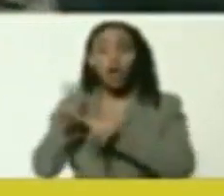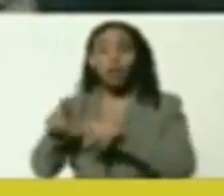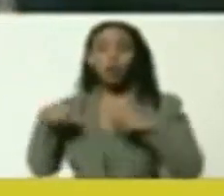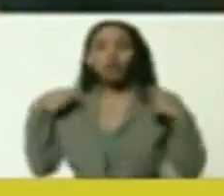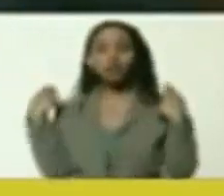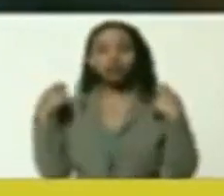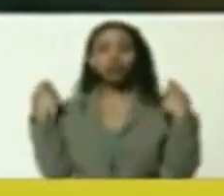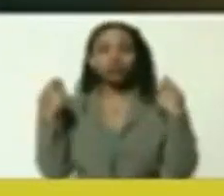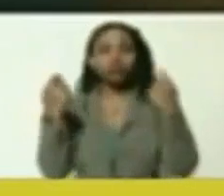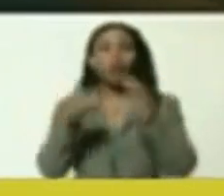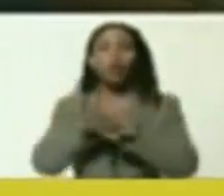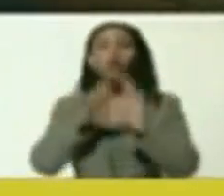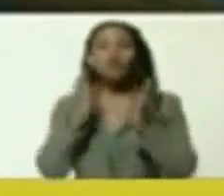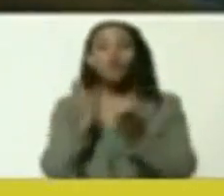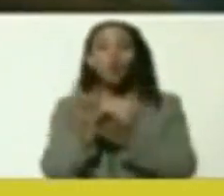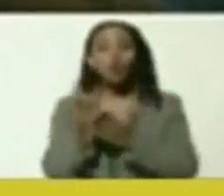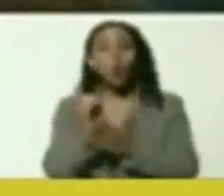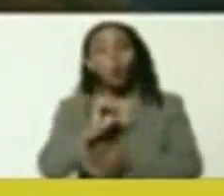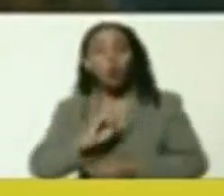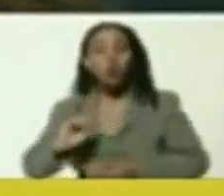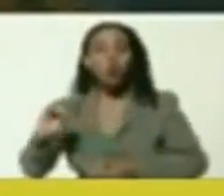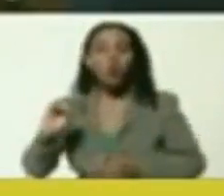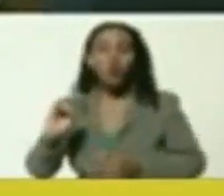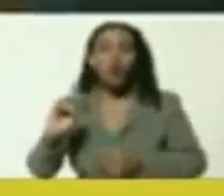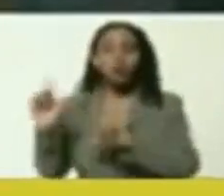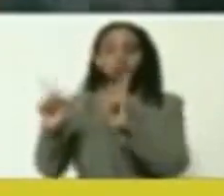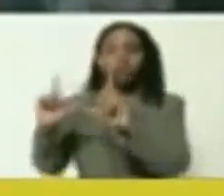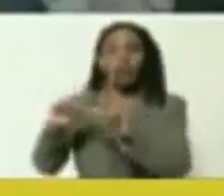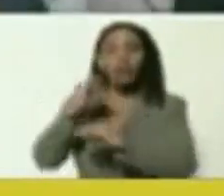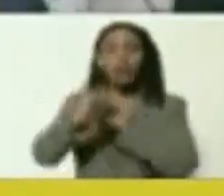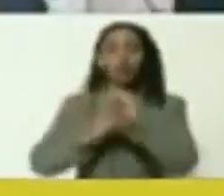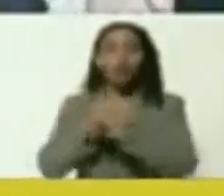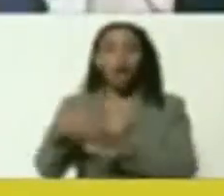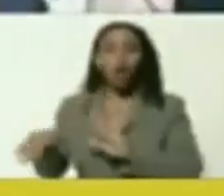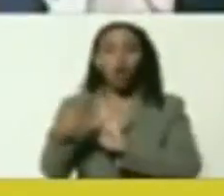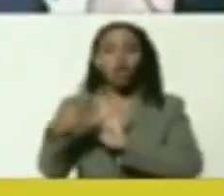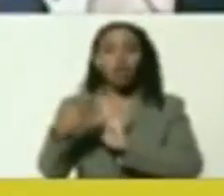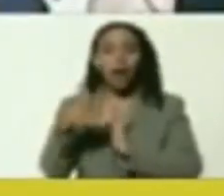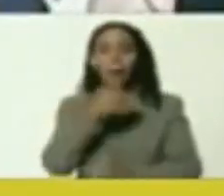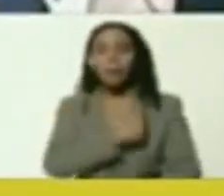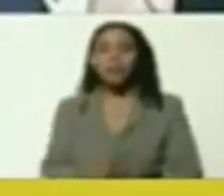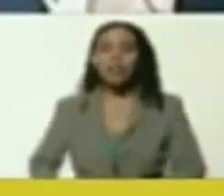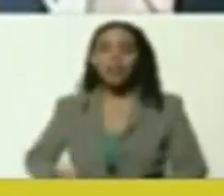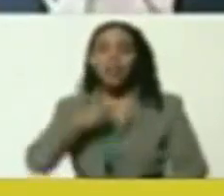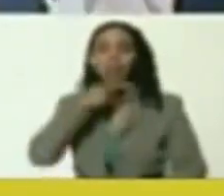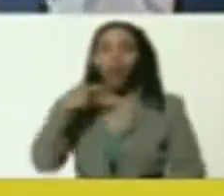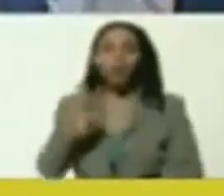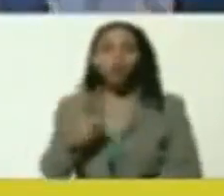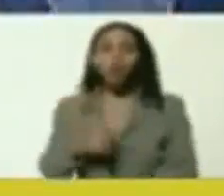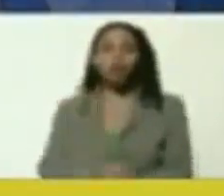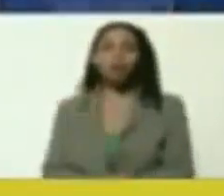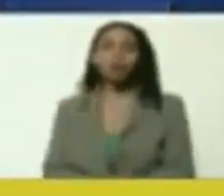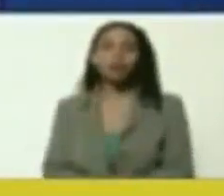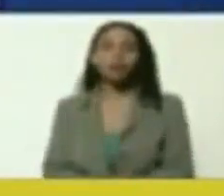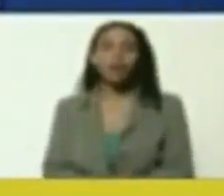That is why, the campaign, in the western world, in the western media, against, President Putin,